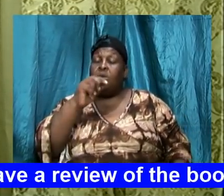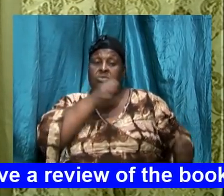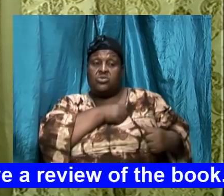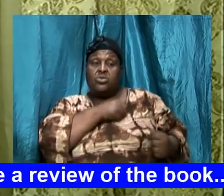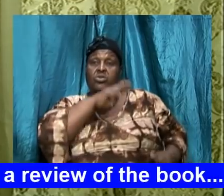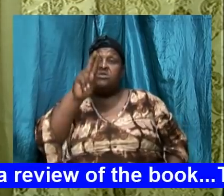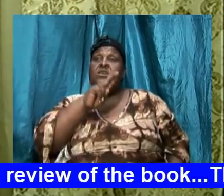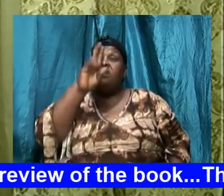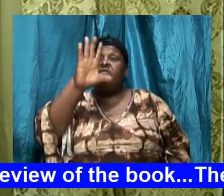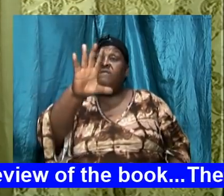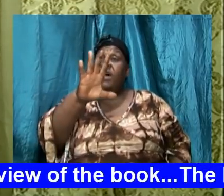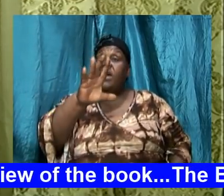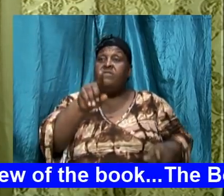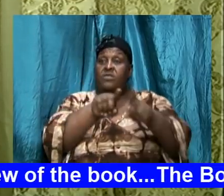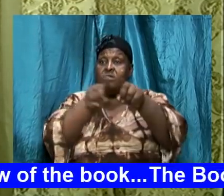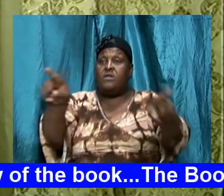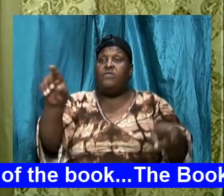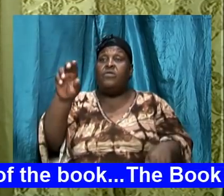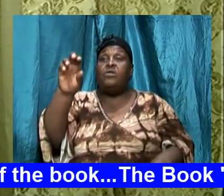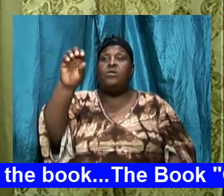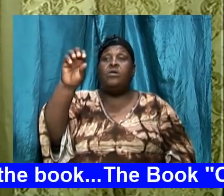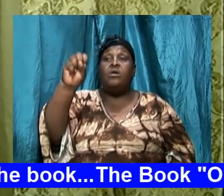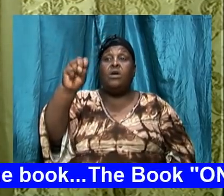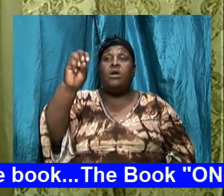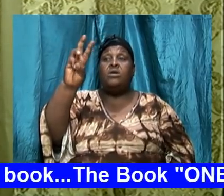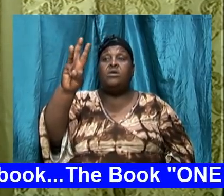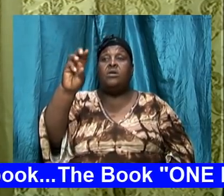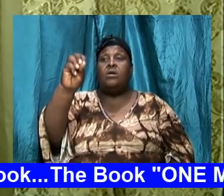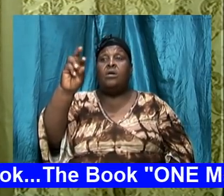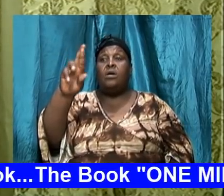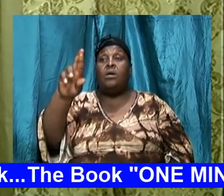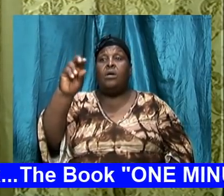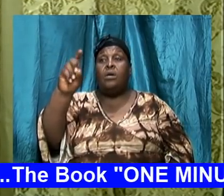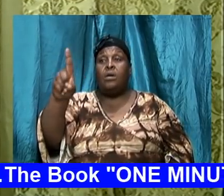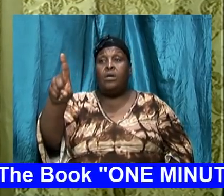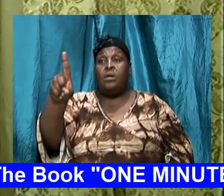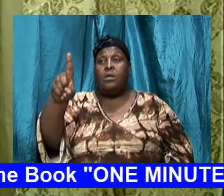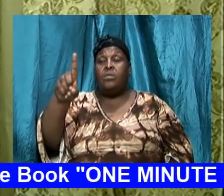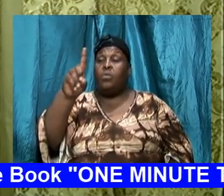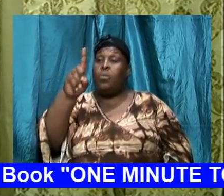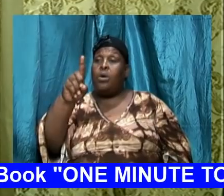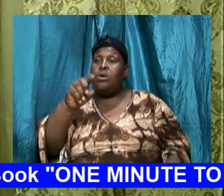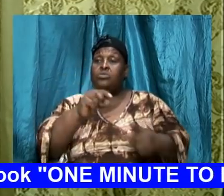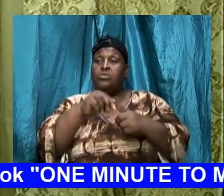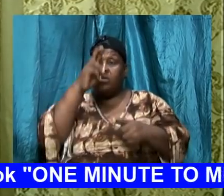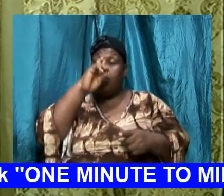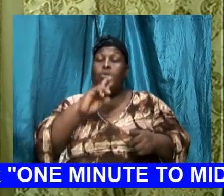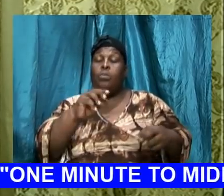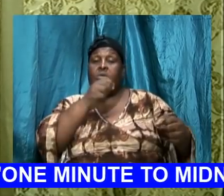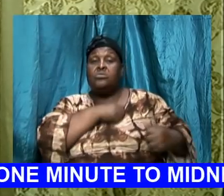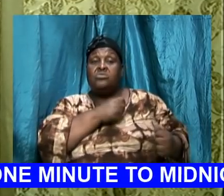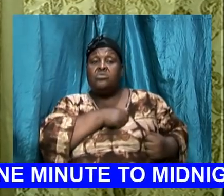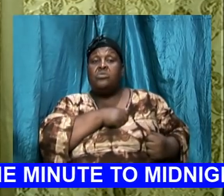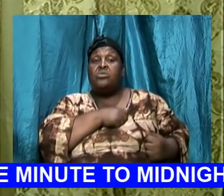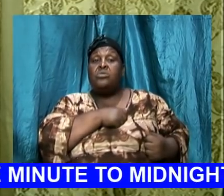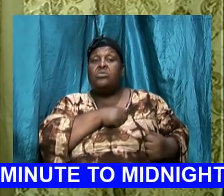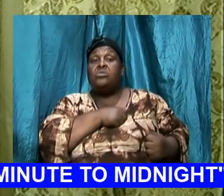and the one to the Roman soldiers that was most potent